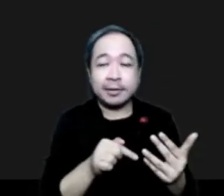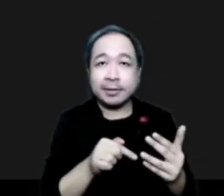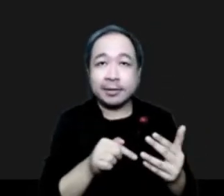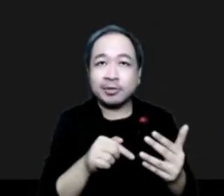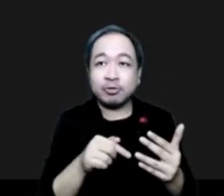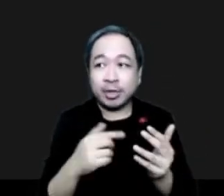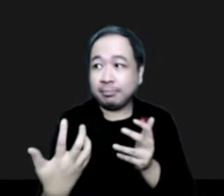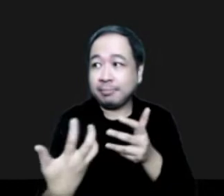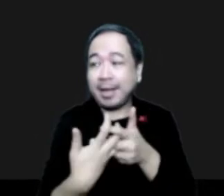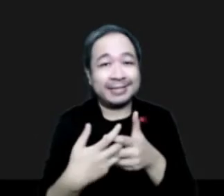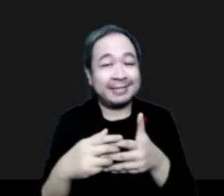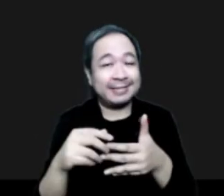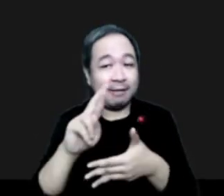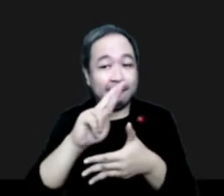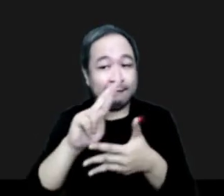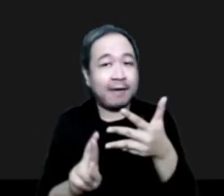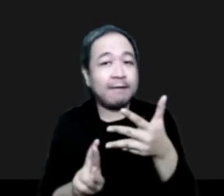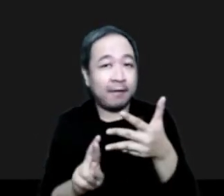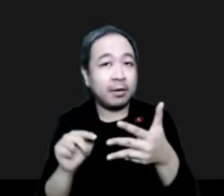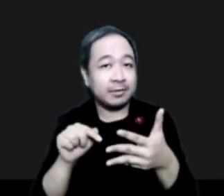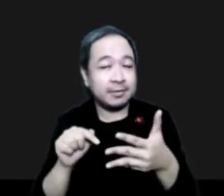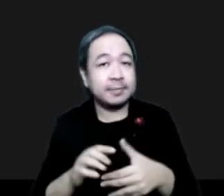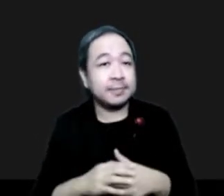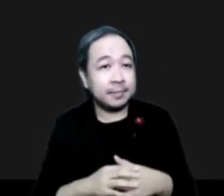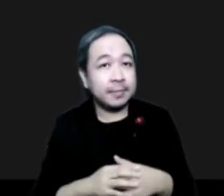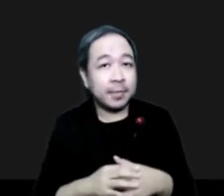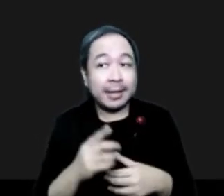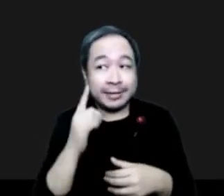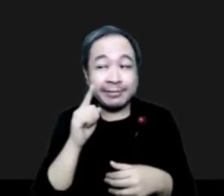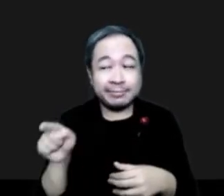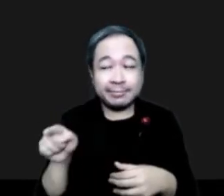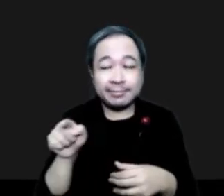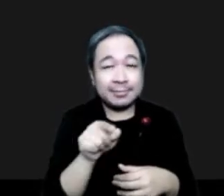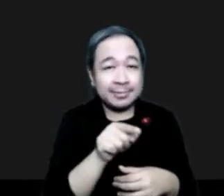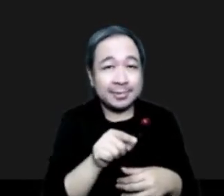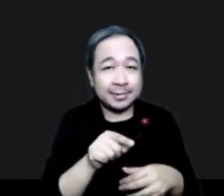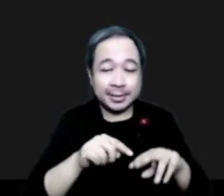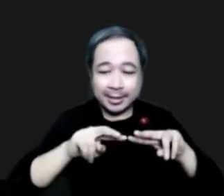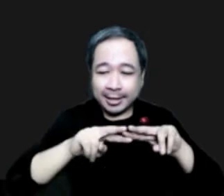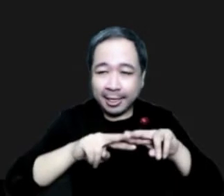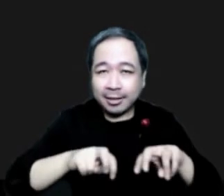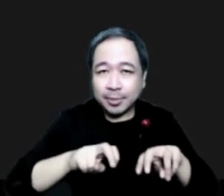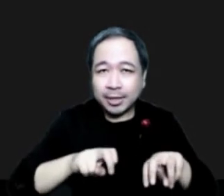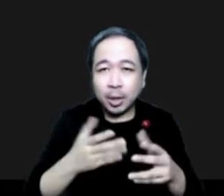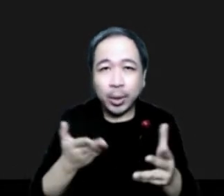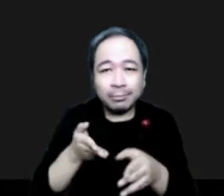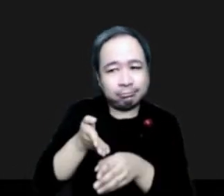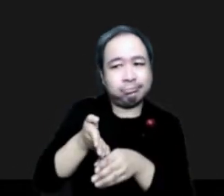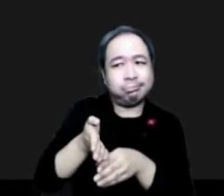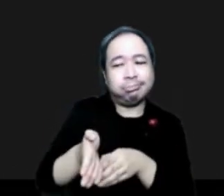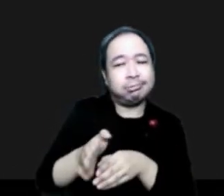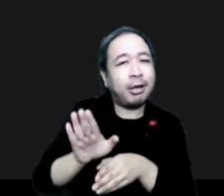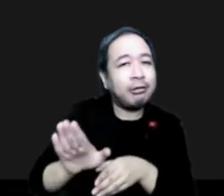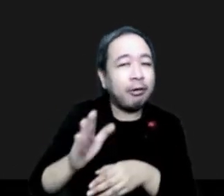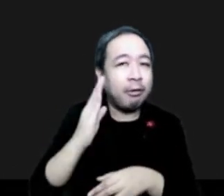mentioned. And we also see some agencies with relevant non-specific expertise or experience in the region. Here we can think about